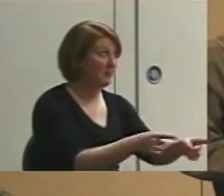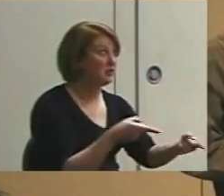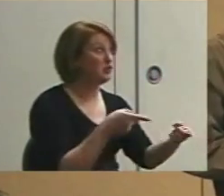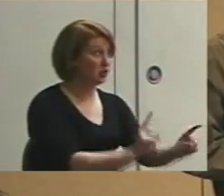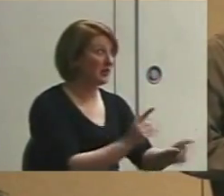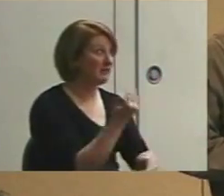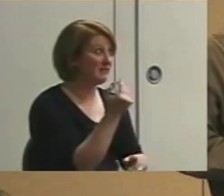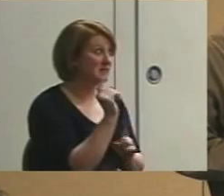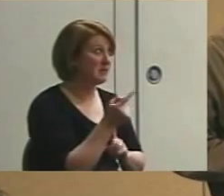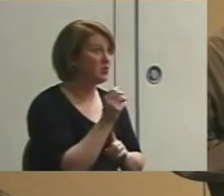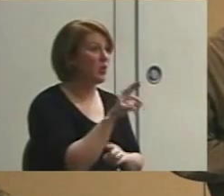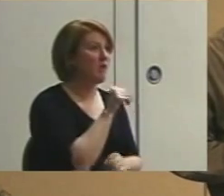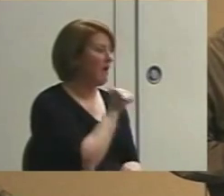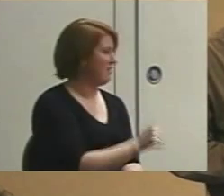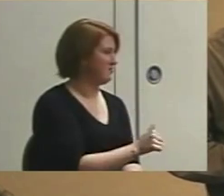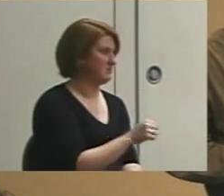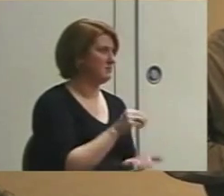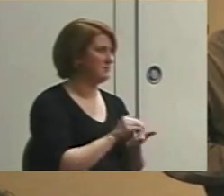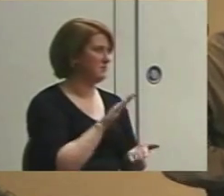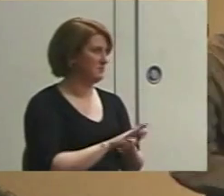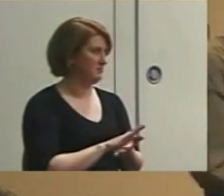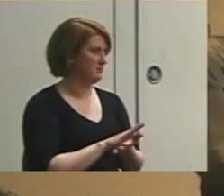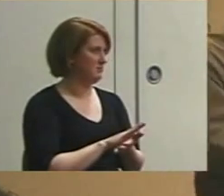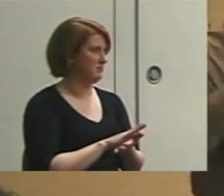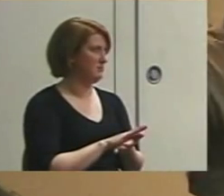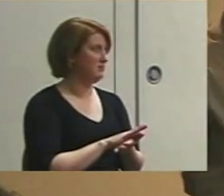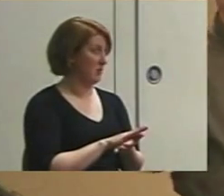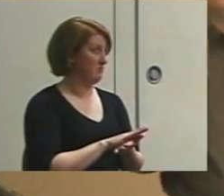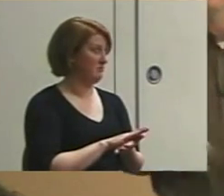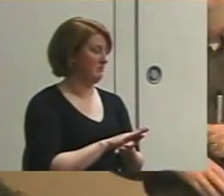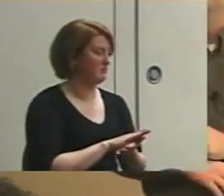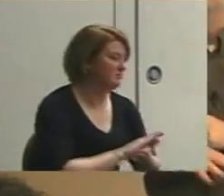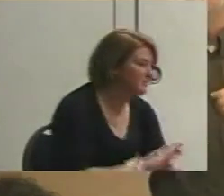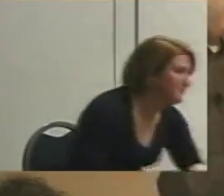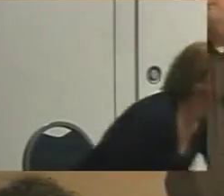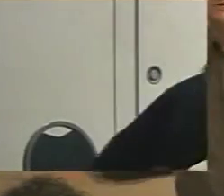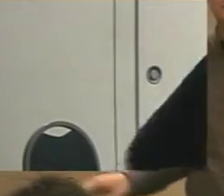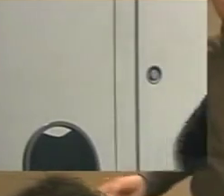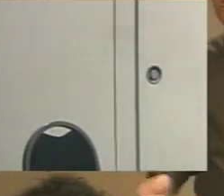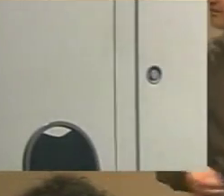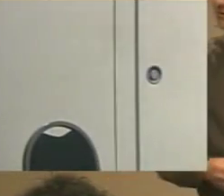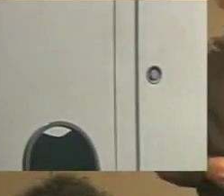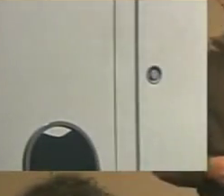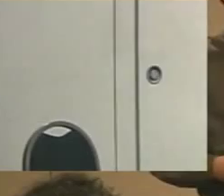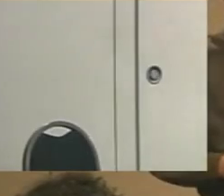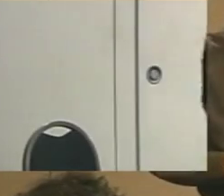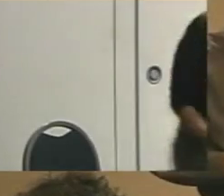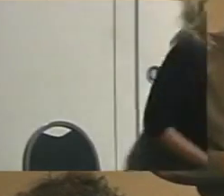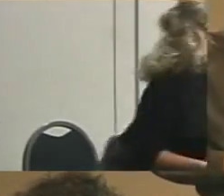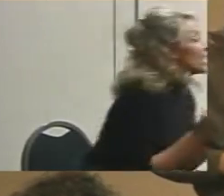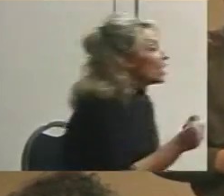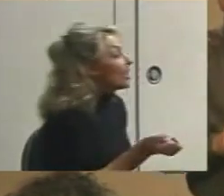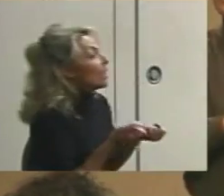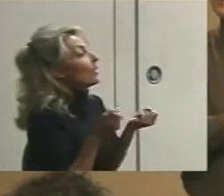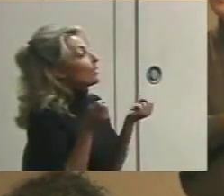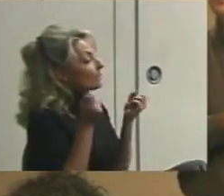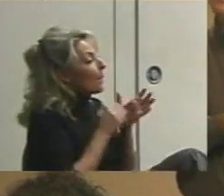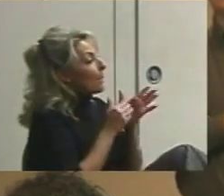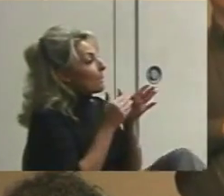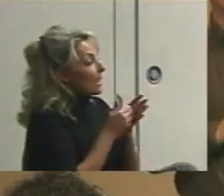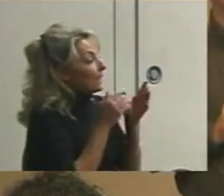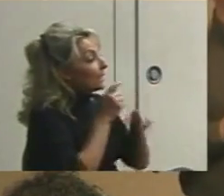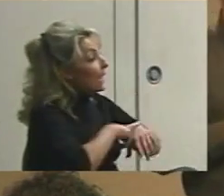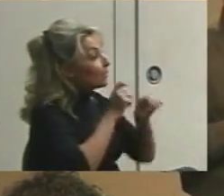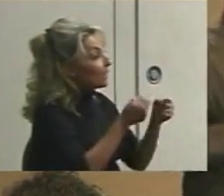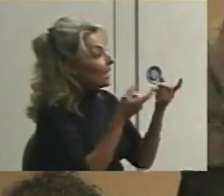or not happen during that time. It could have happened 50 million times. You don't do anything until